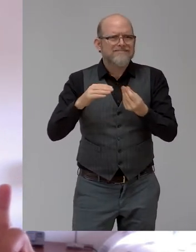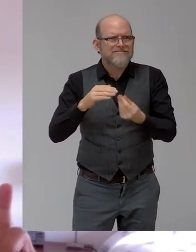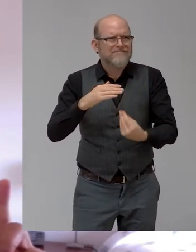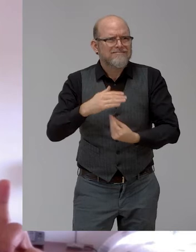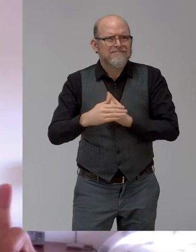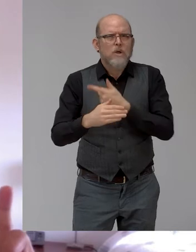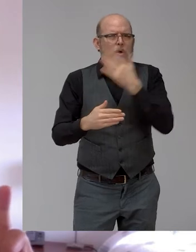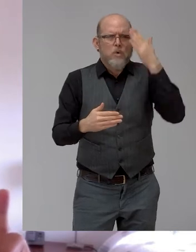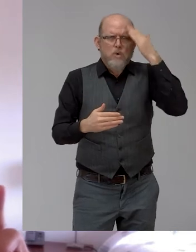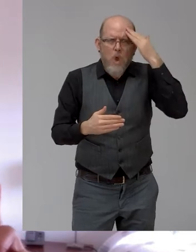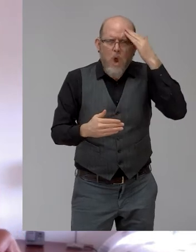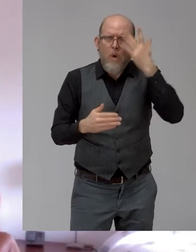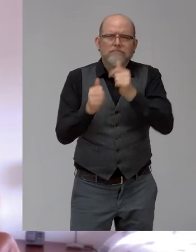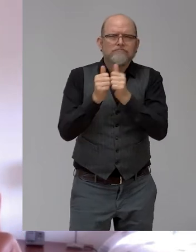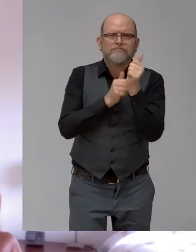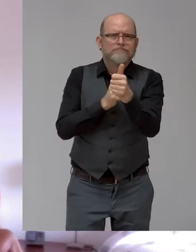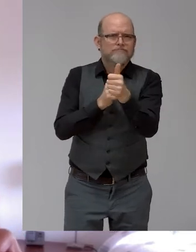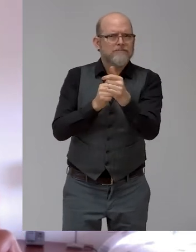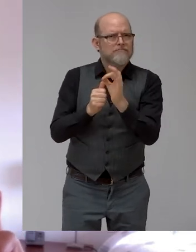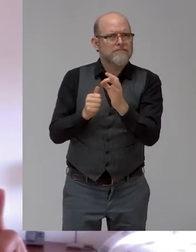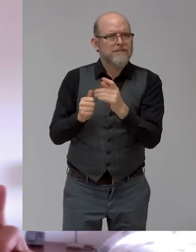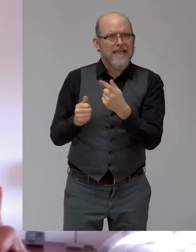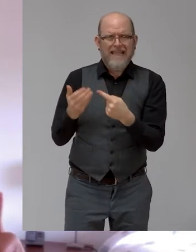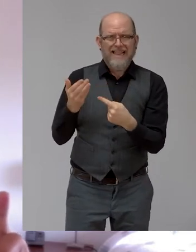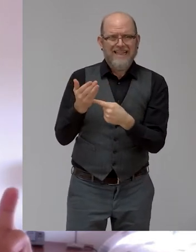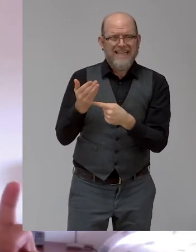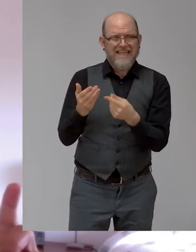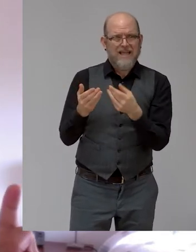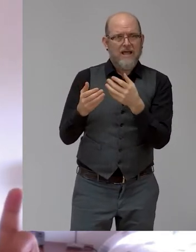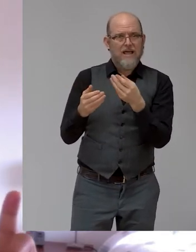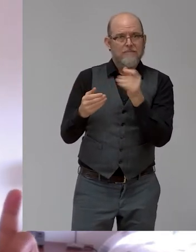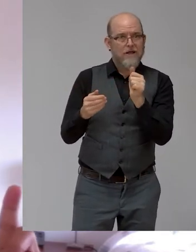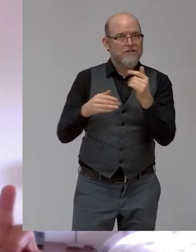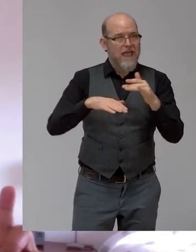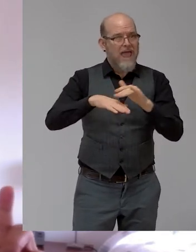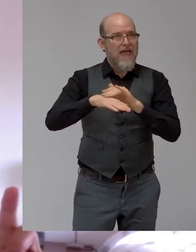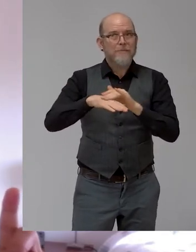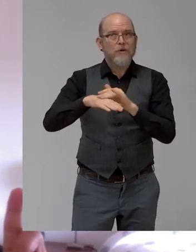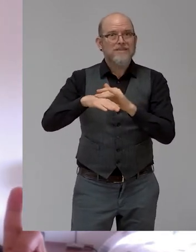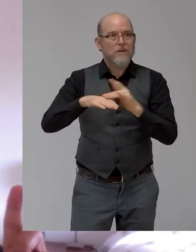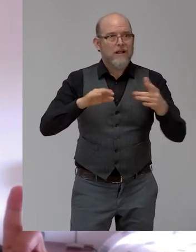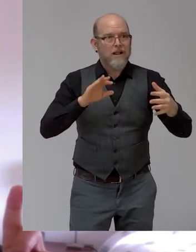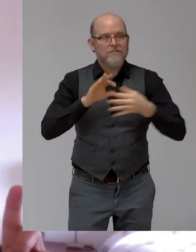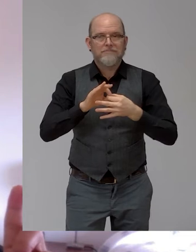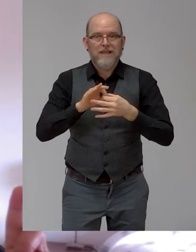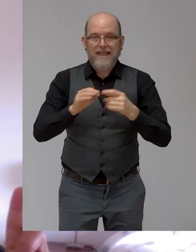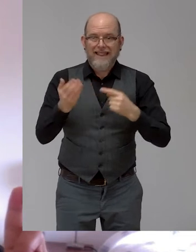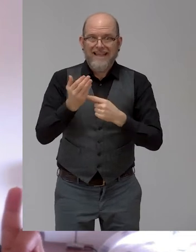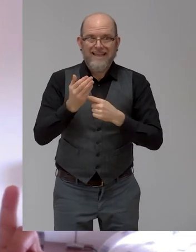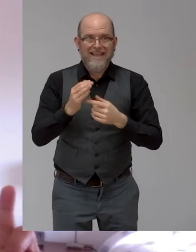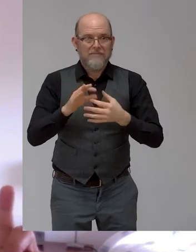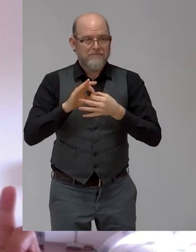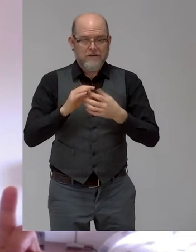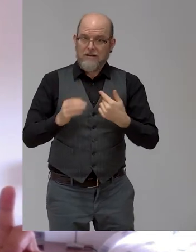Their social purpose is to make technology intuitive, right? So, whatever, and look, Apple, nobody can accuse Apple of